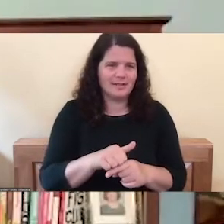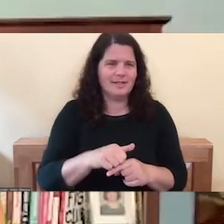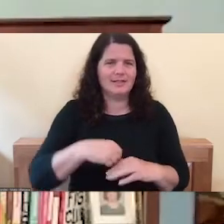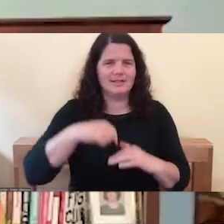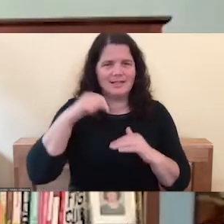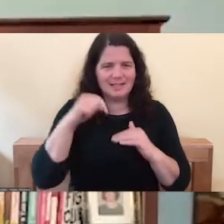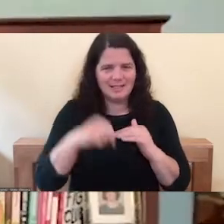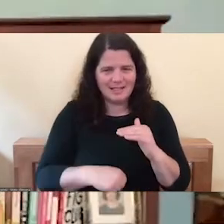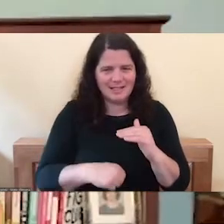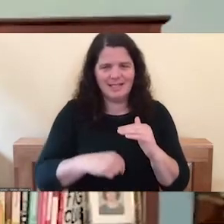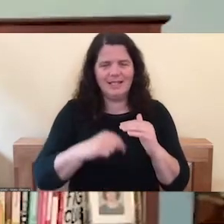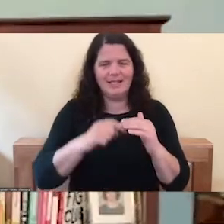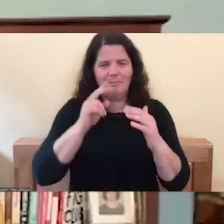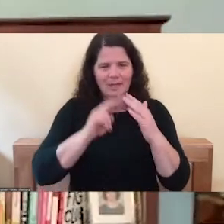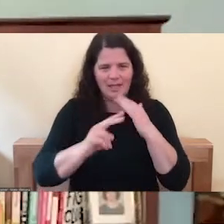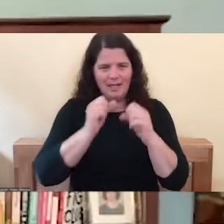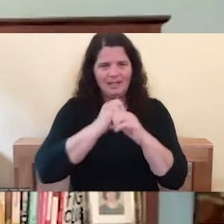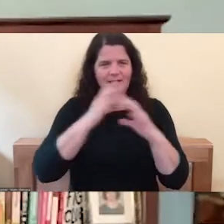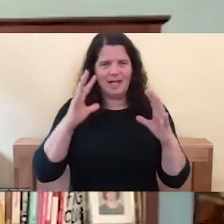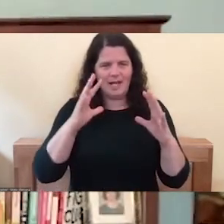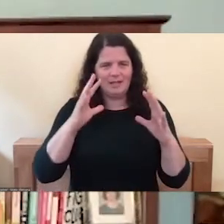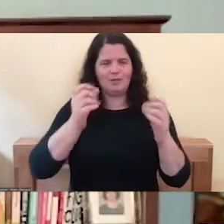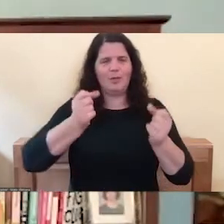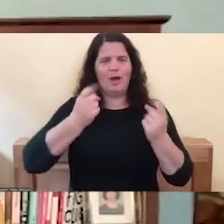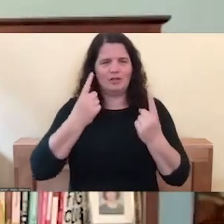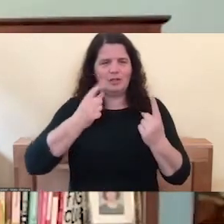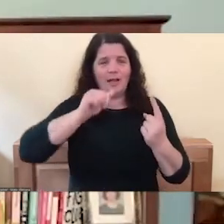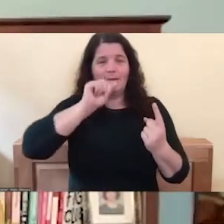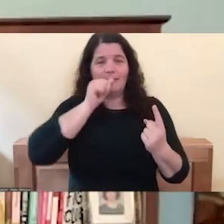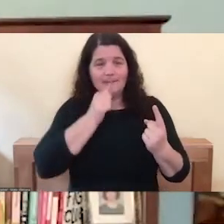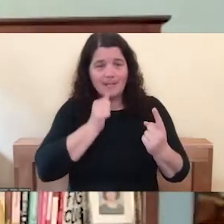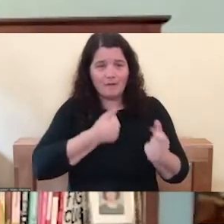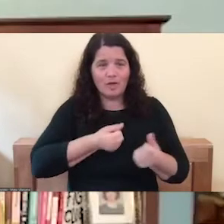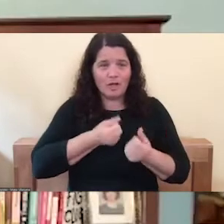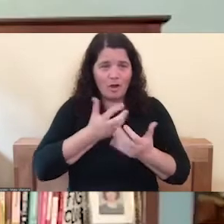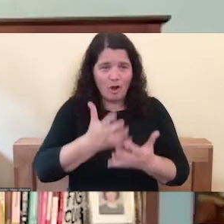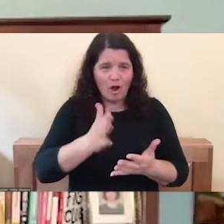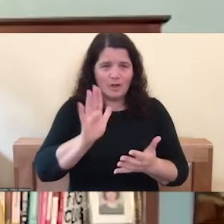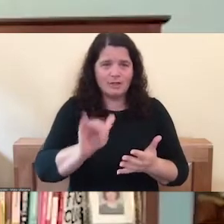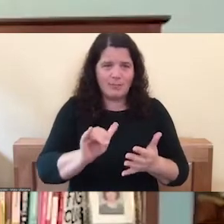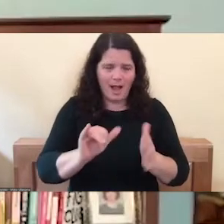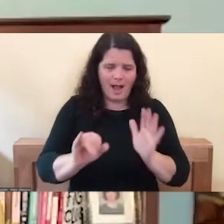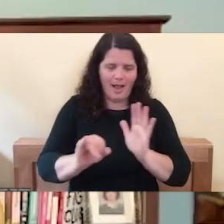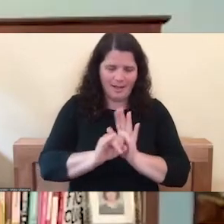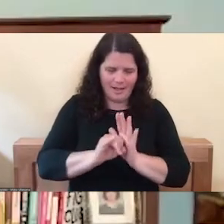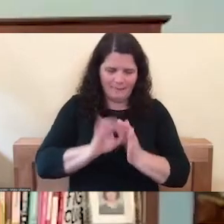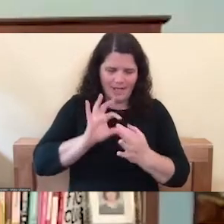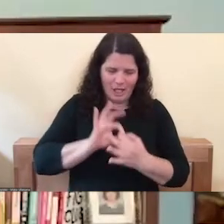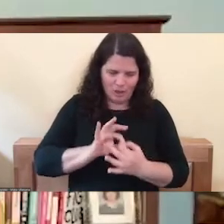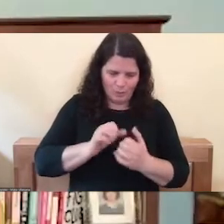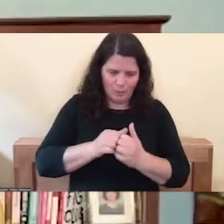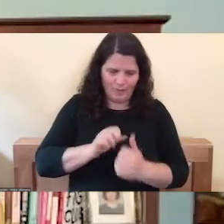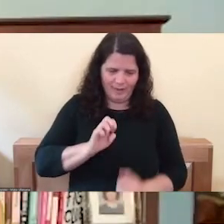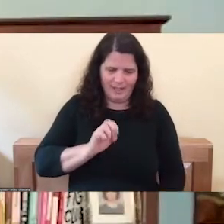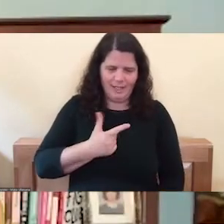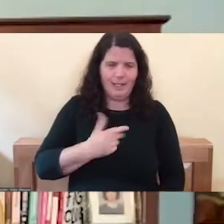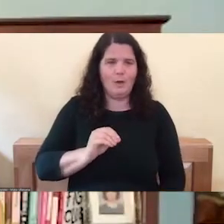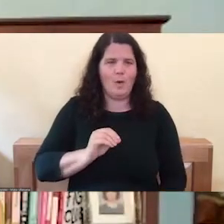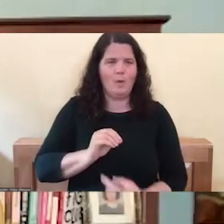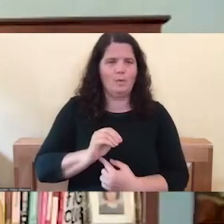into the suffering caused by identification with ego. Yeah. And